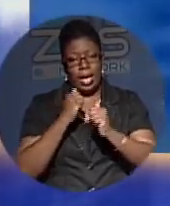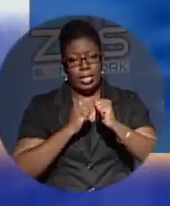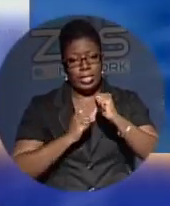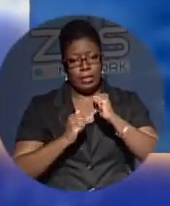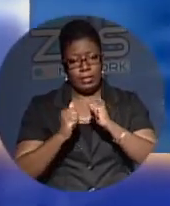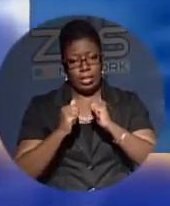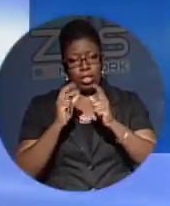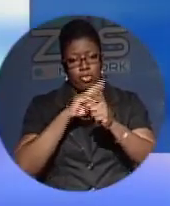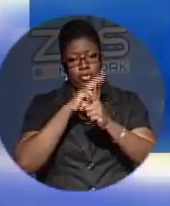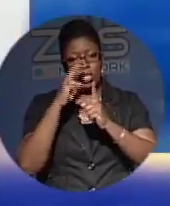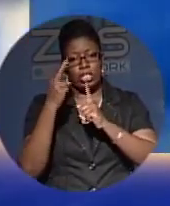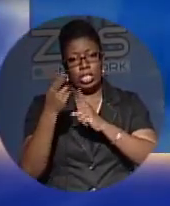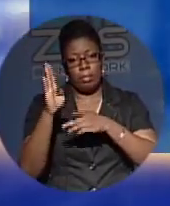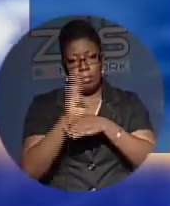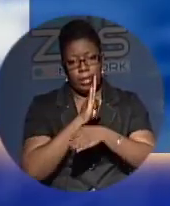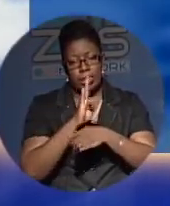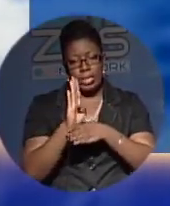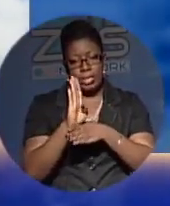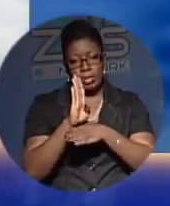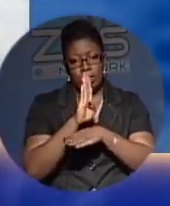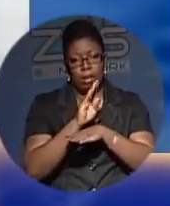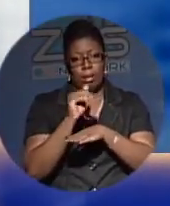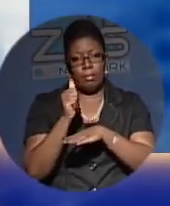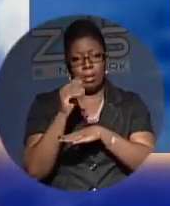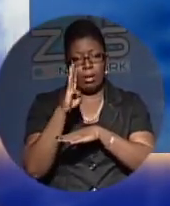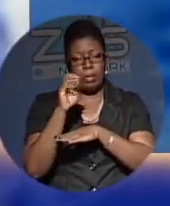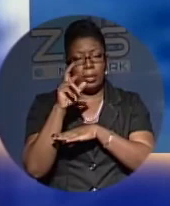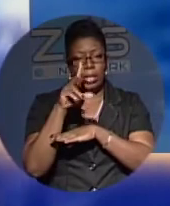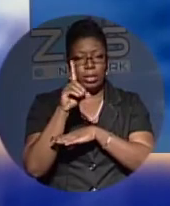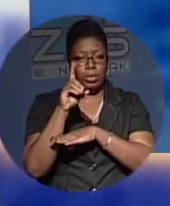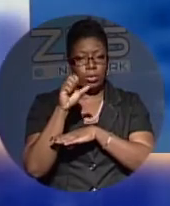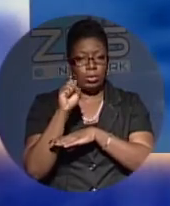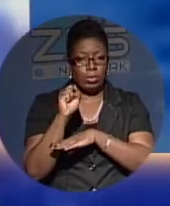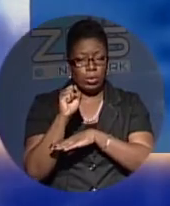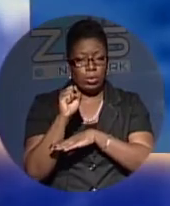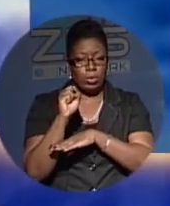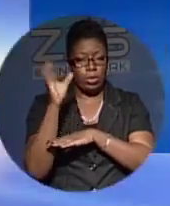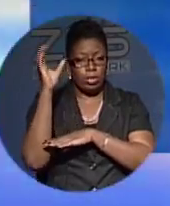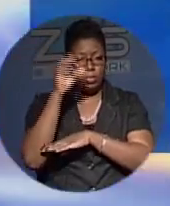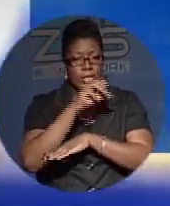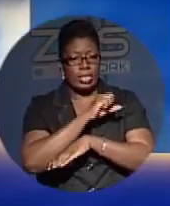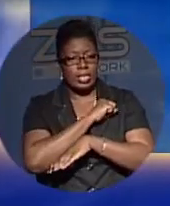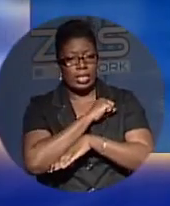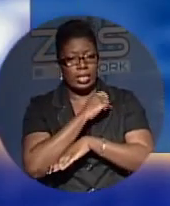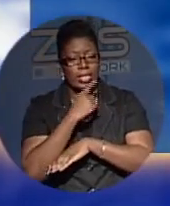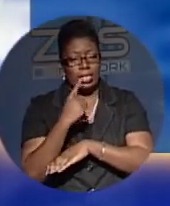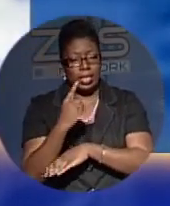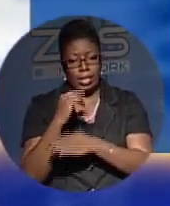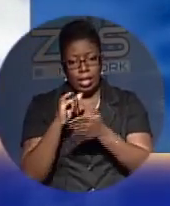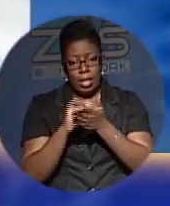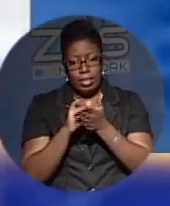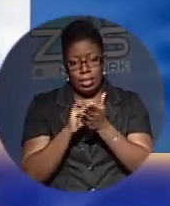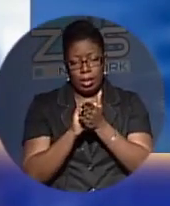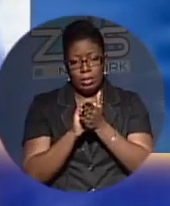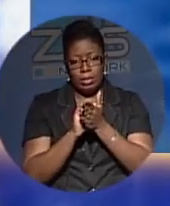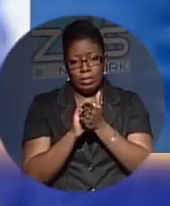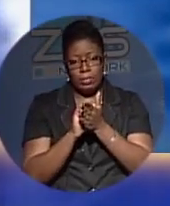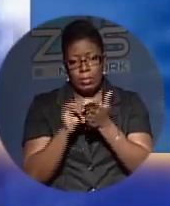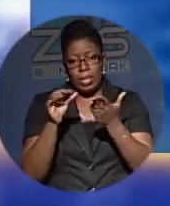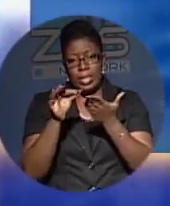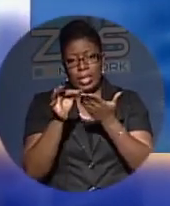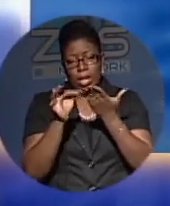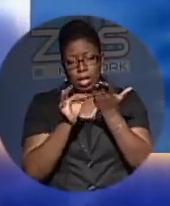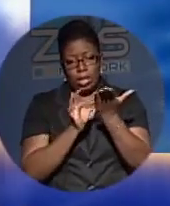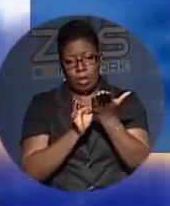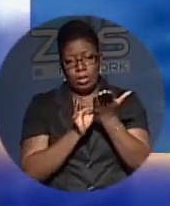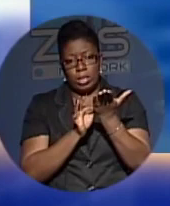And from the regional business scene, Barbados' Minister of Finance and Economic Affairs, Christopher Sinclair, while addressing the Institute of Chartered Accountants' 18th